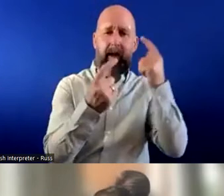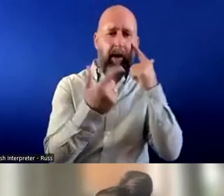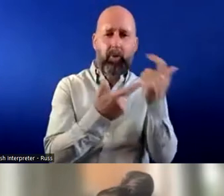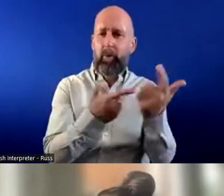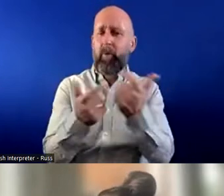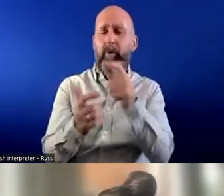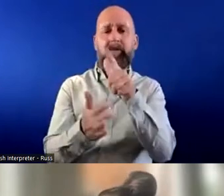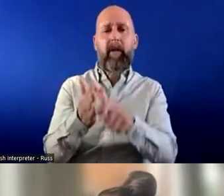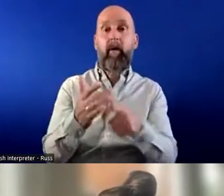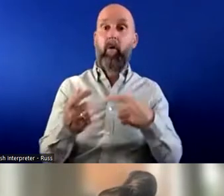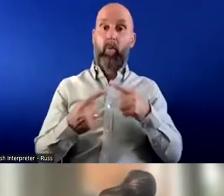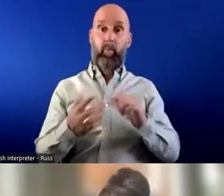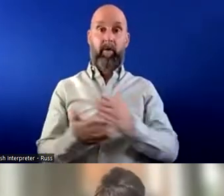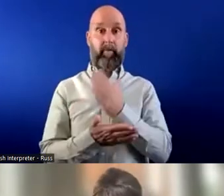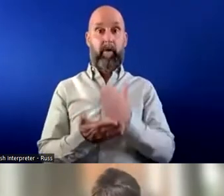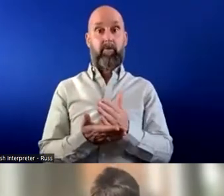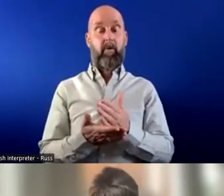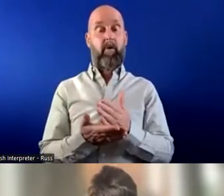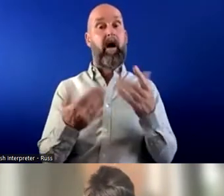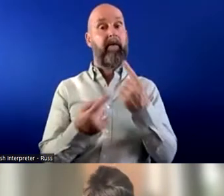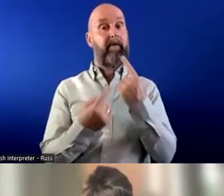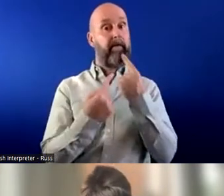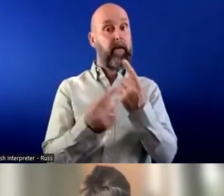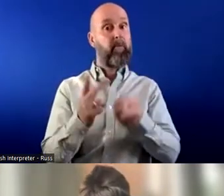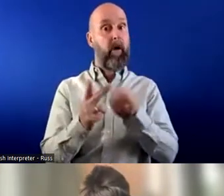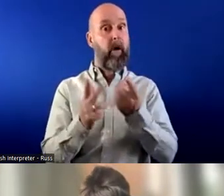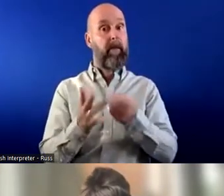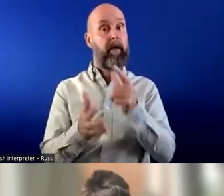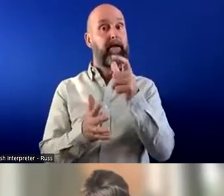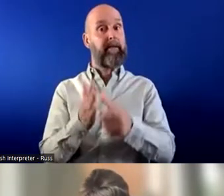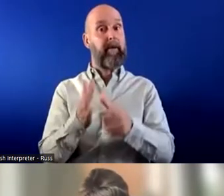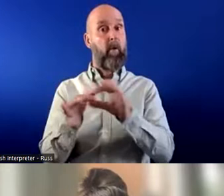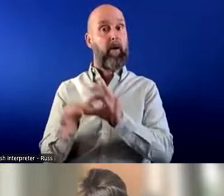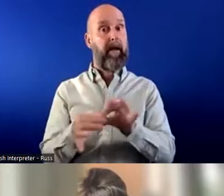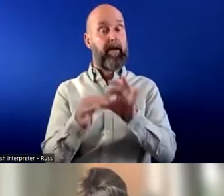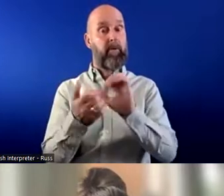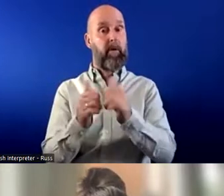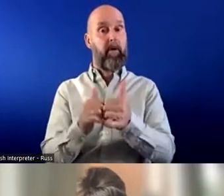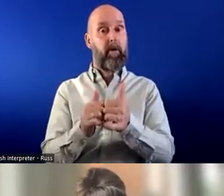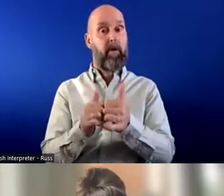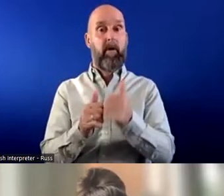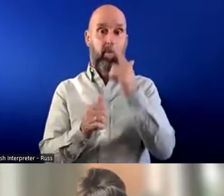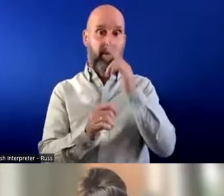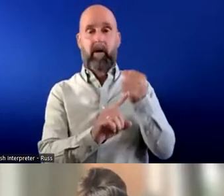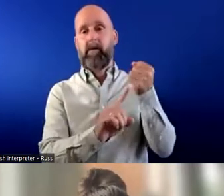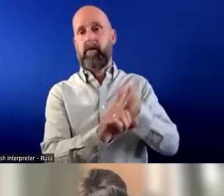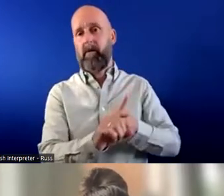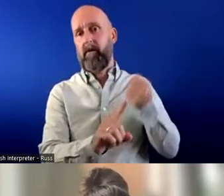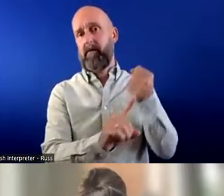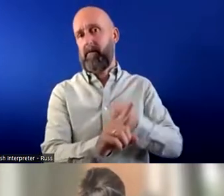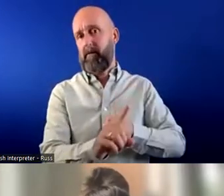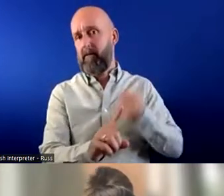have to also make sure and I said to the disability organizations that I partner with we can't hammer employers every time they make